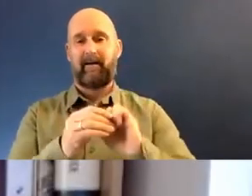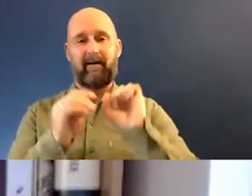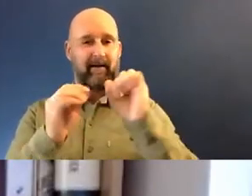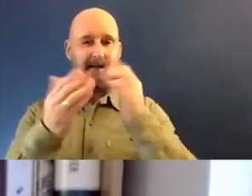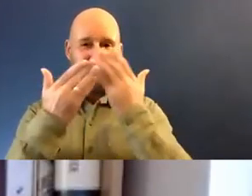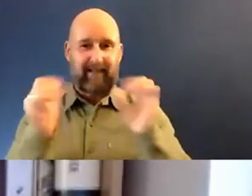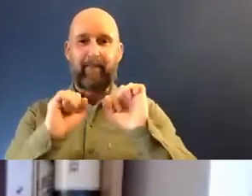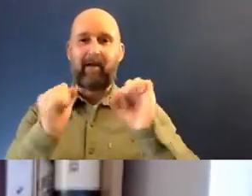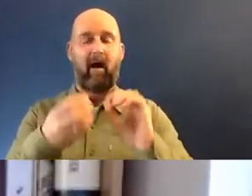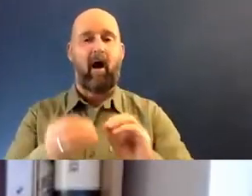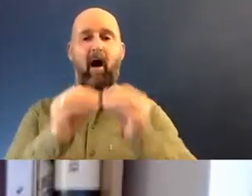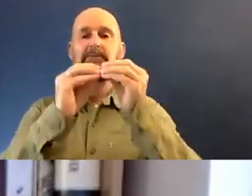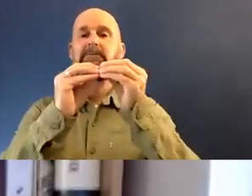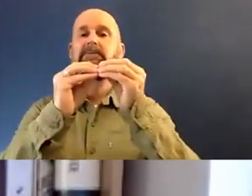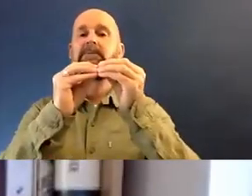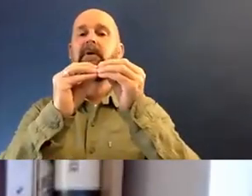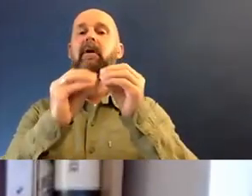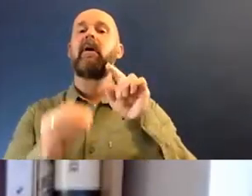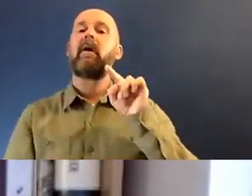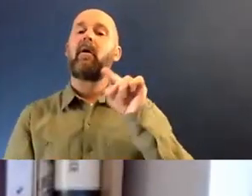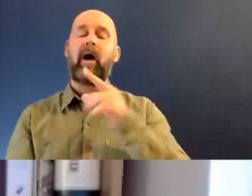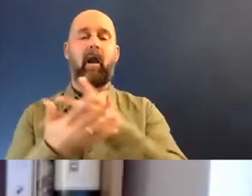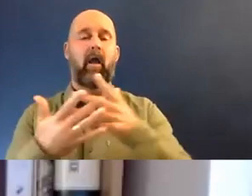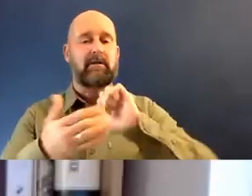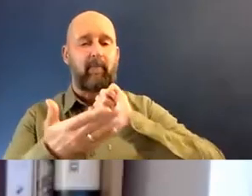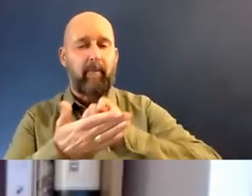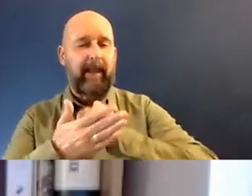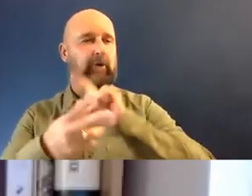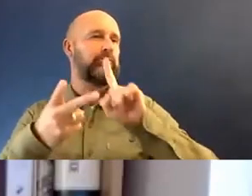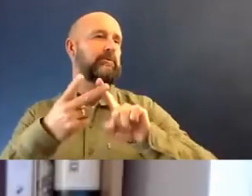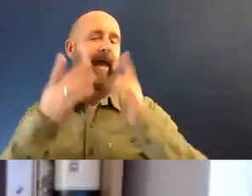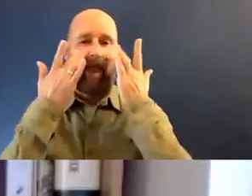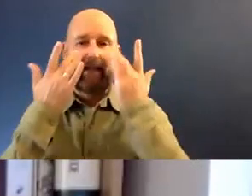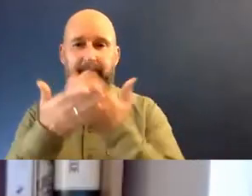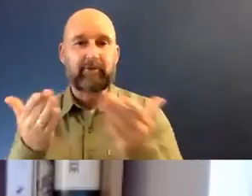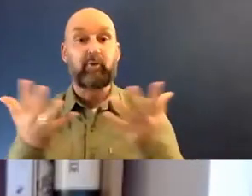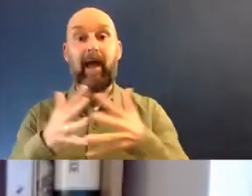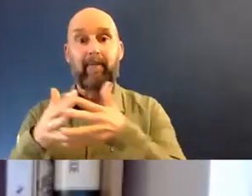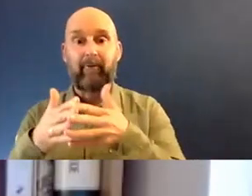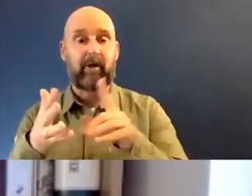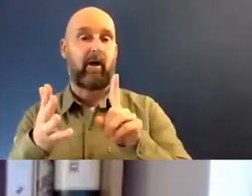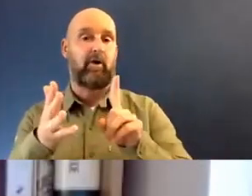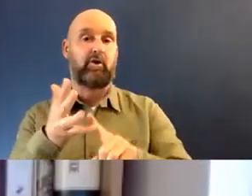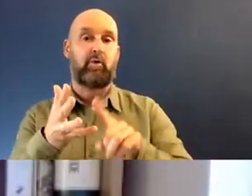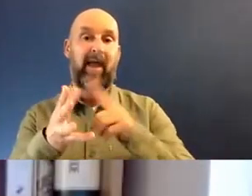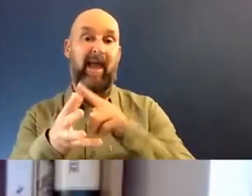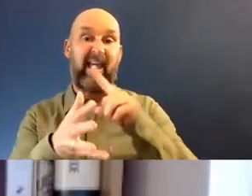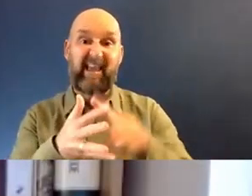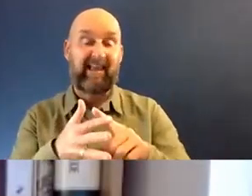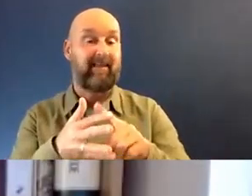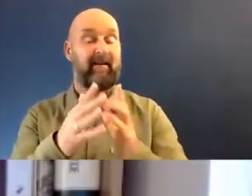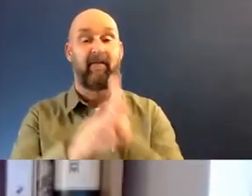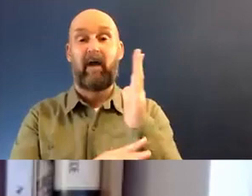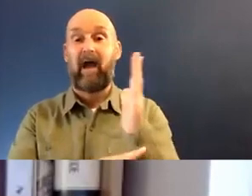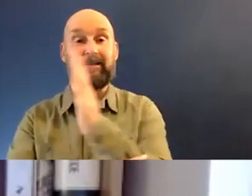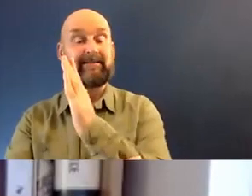century. His work has featured in many publications and exhibitions across USA, the UAE, Europe and the Far East over the last 10